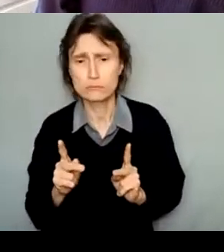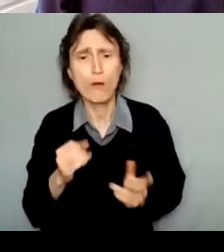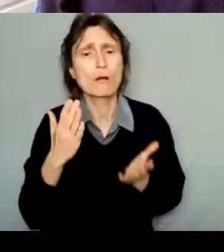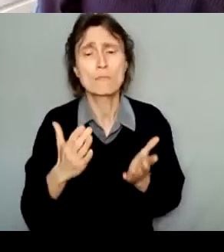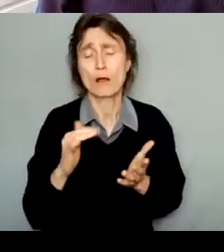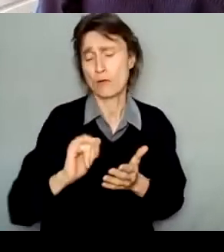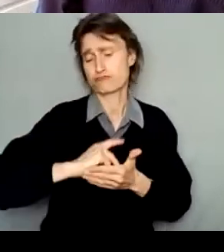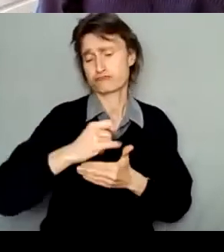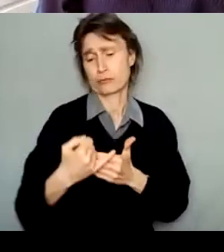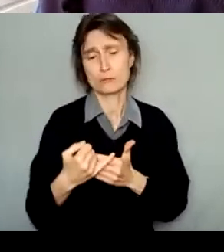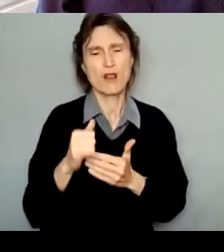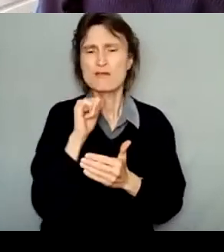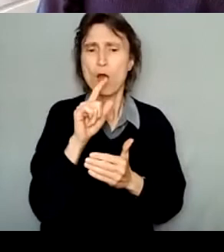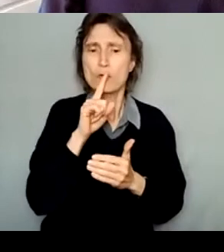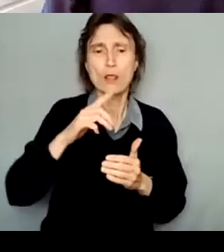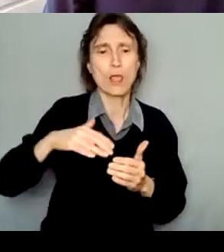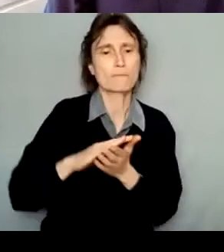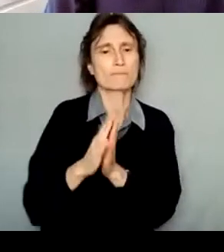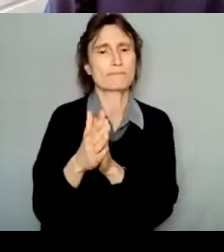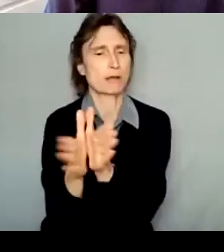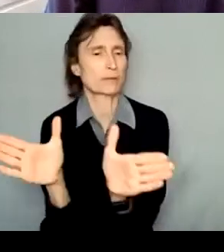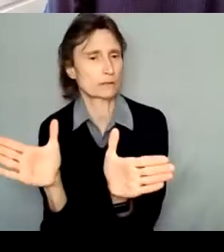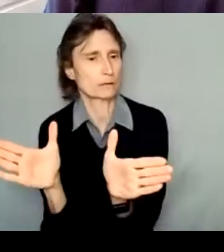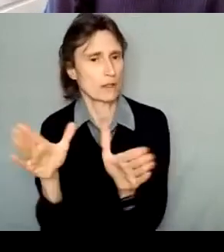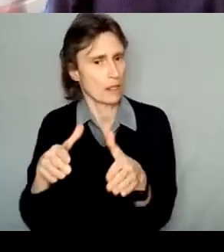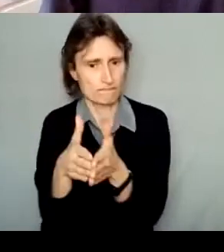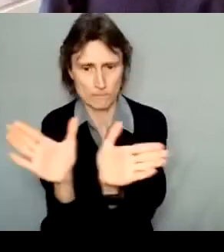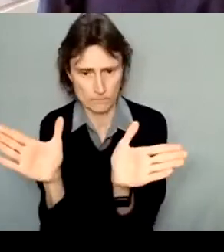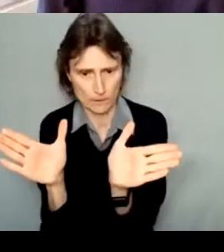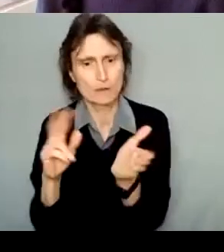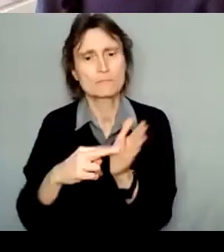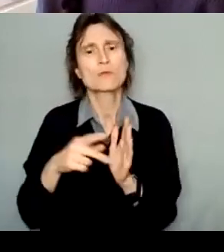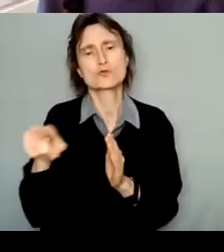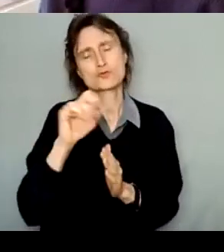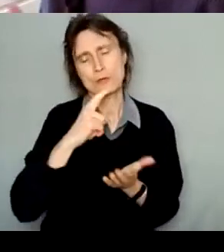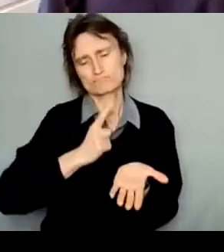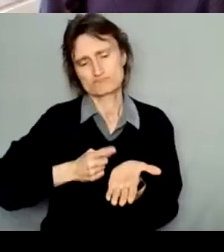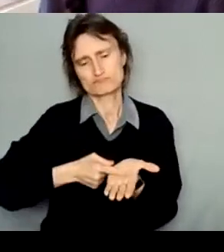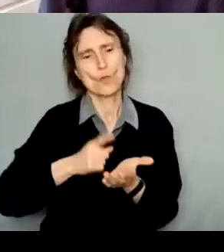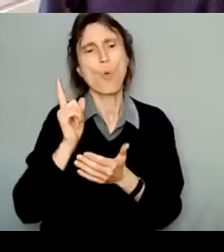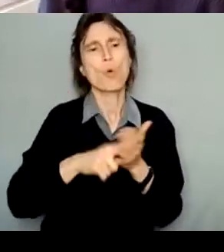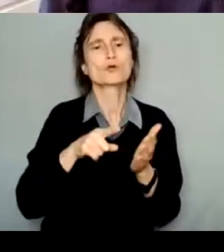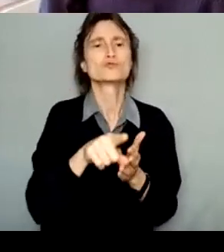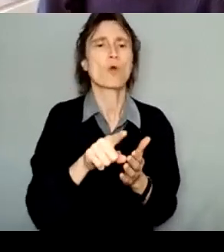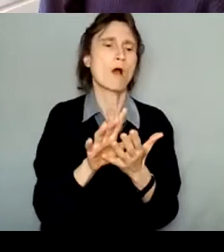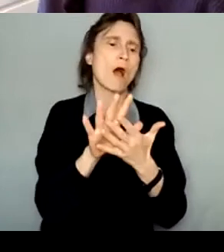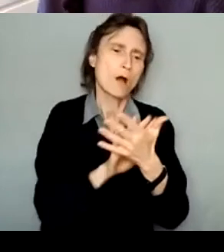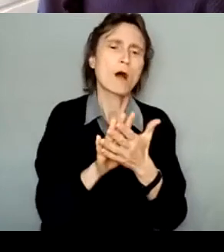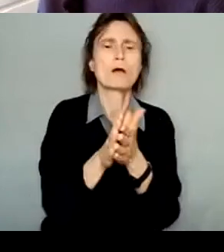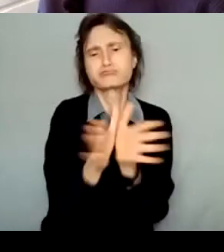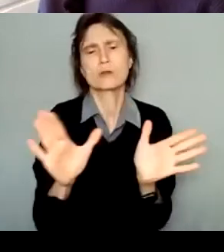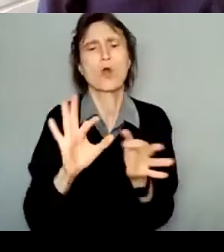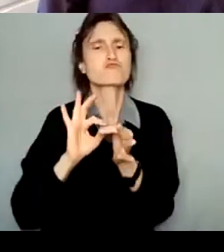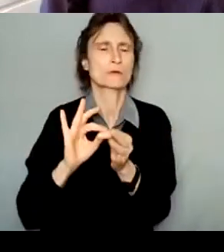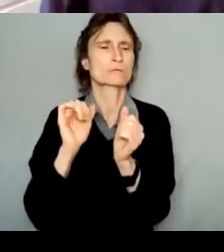sharing the work publicly yet, this is where you might describe your general relationship to different communities, who you make your work